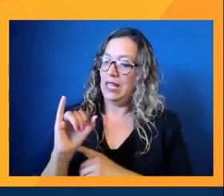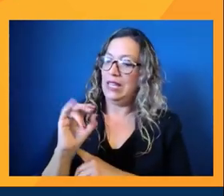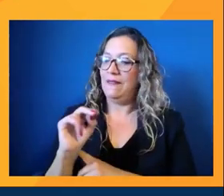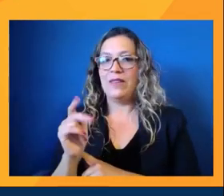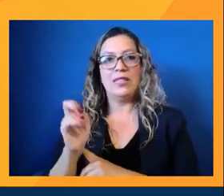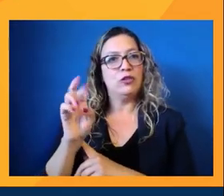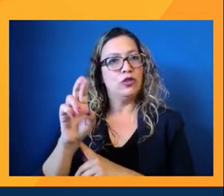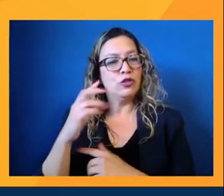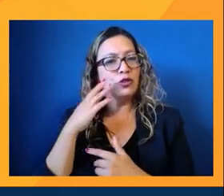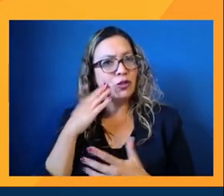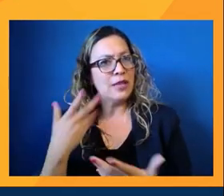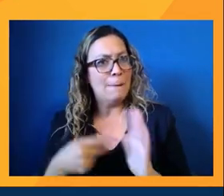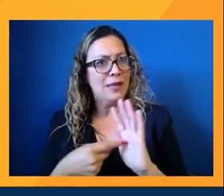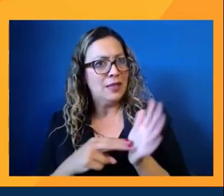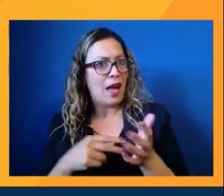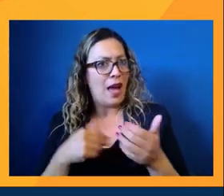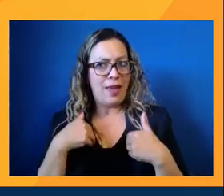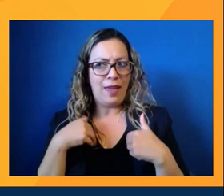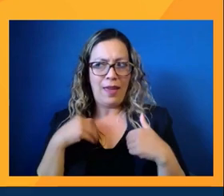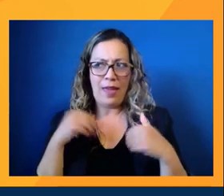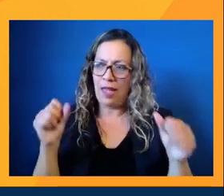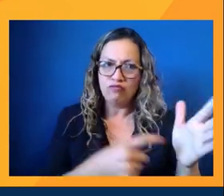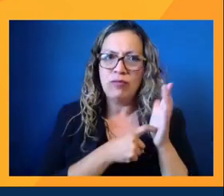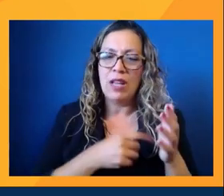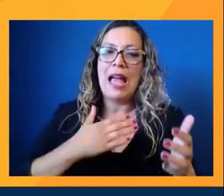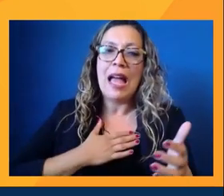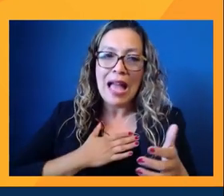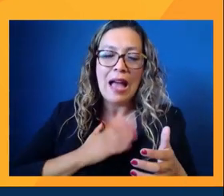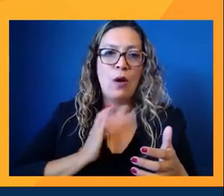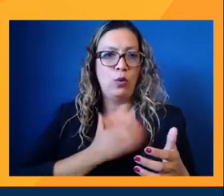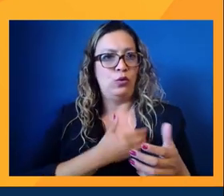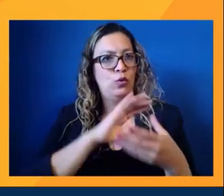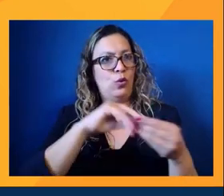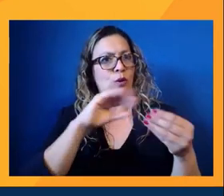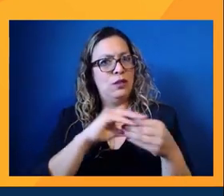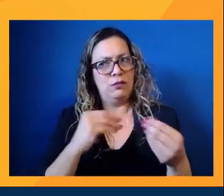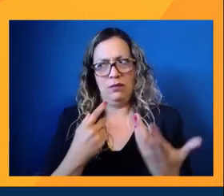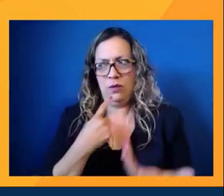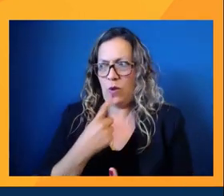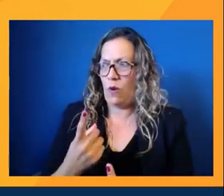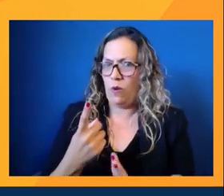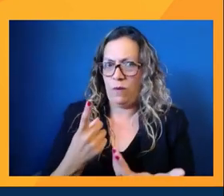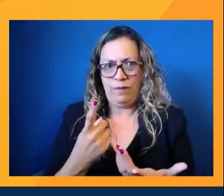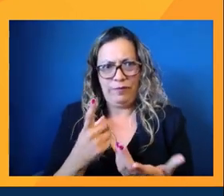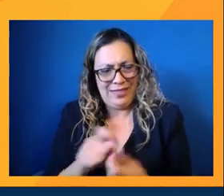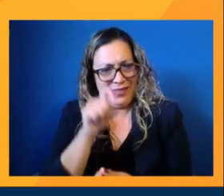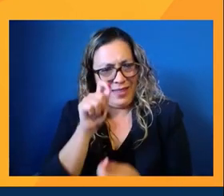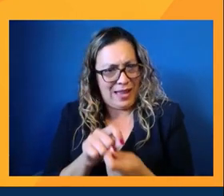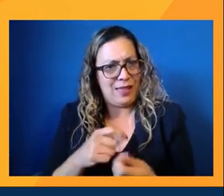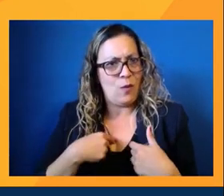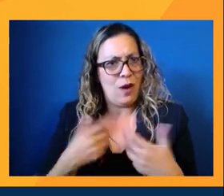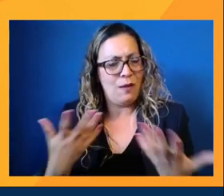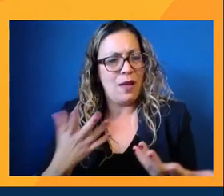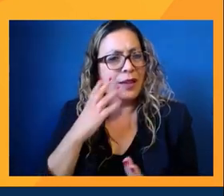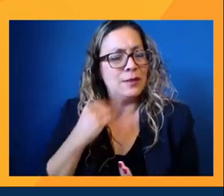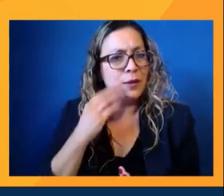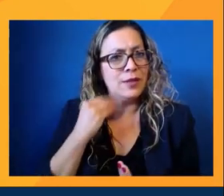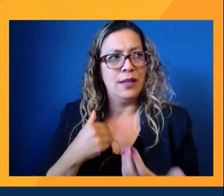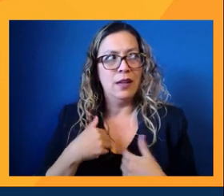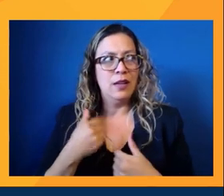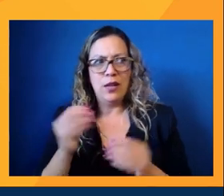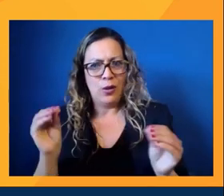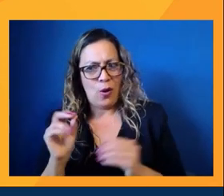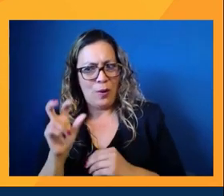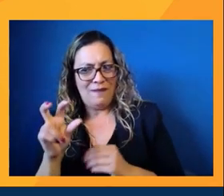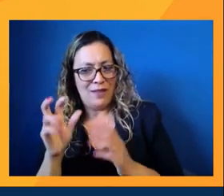that our stories are told as well, right? So no investor would just be like, oh, okay, you could do whatever you want.